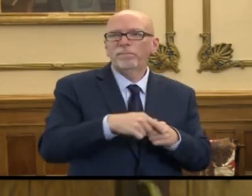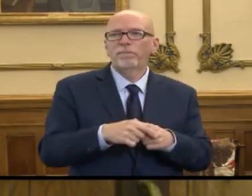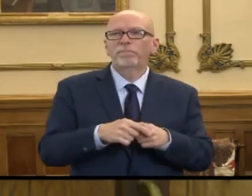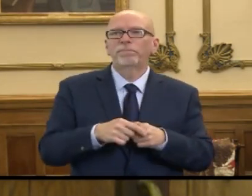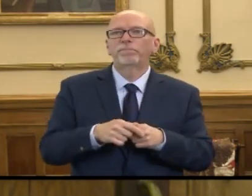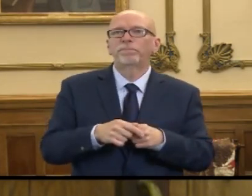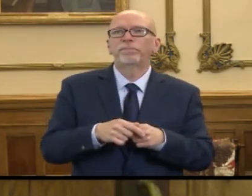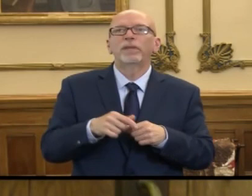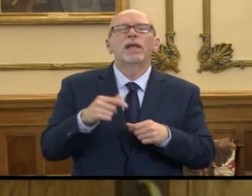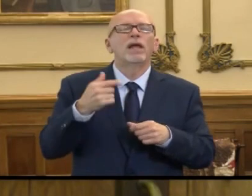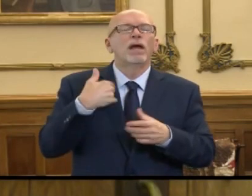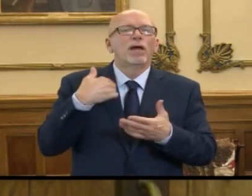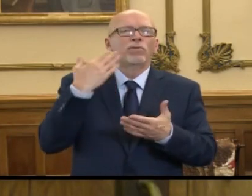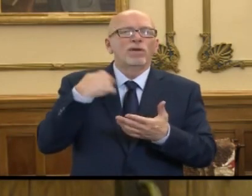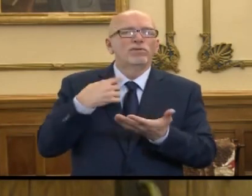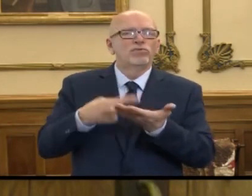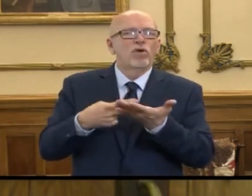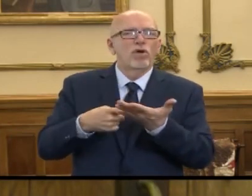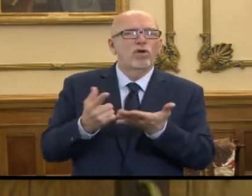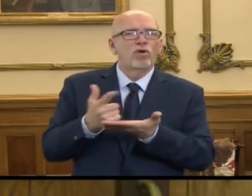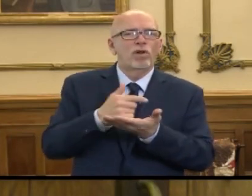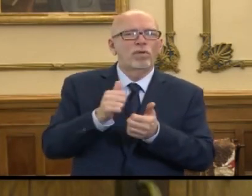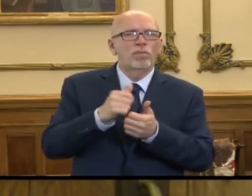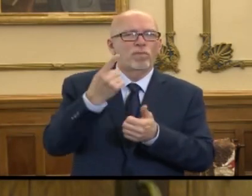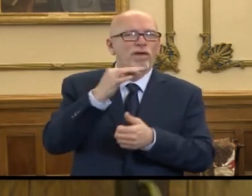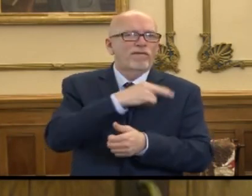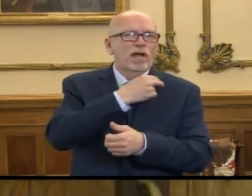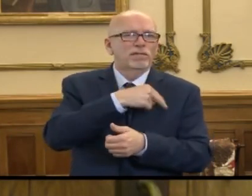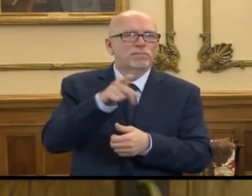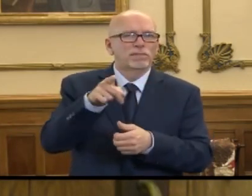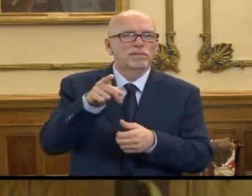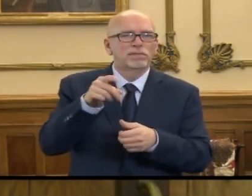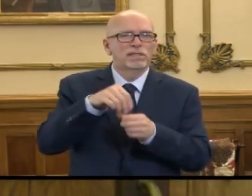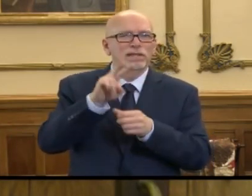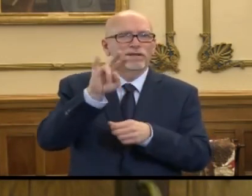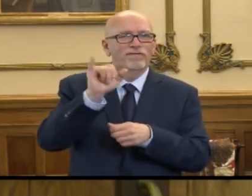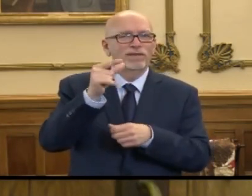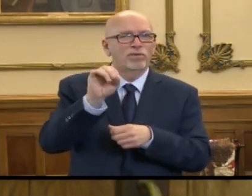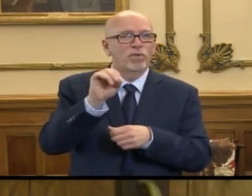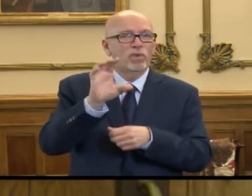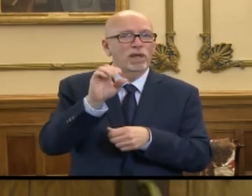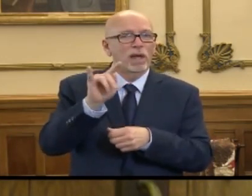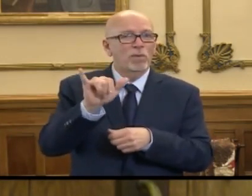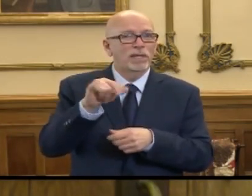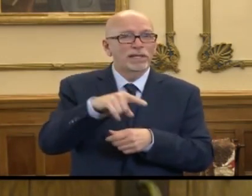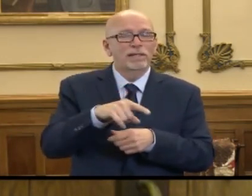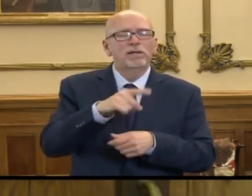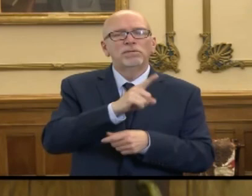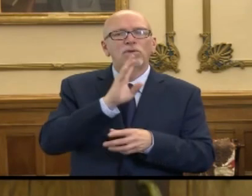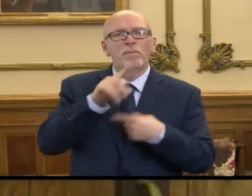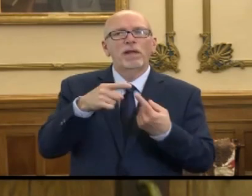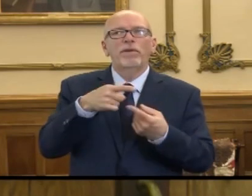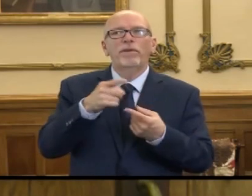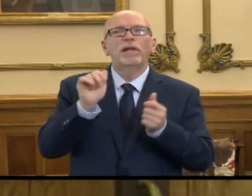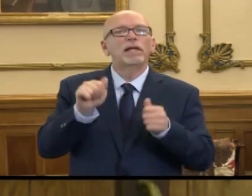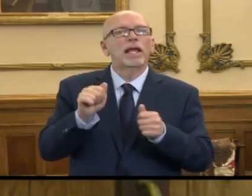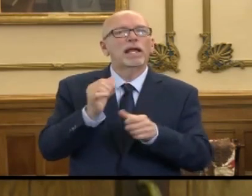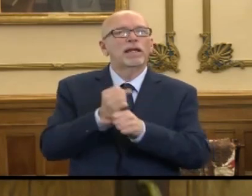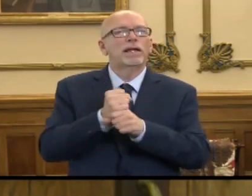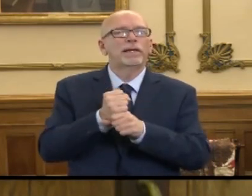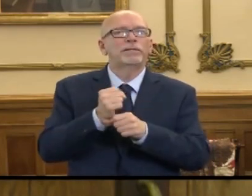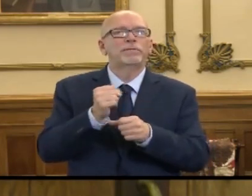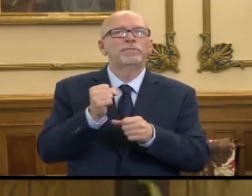just in talking earlier with one of the hospitals in Vigo County that they were talking about the ability to be able to get